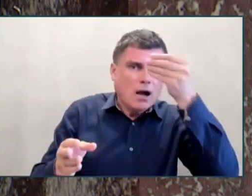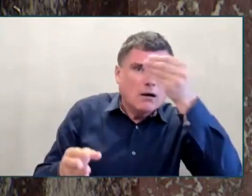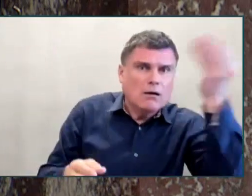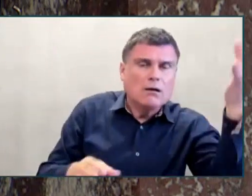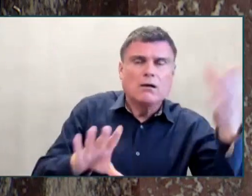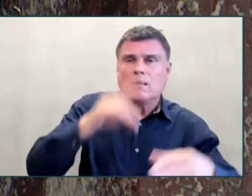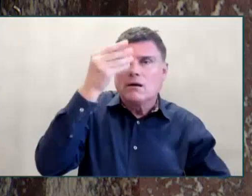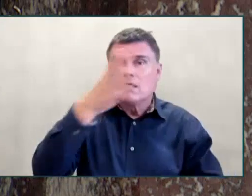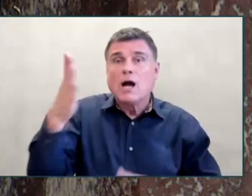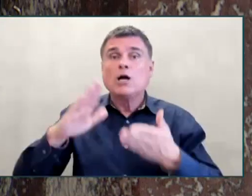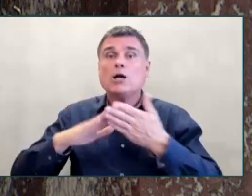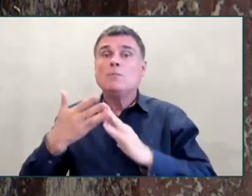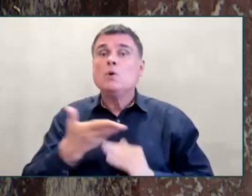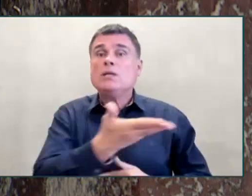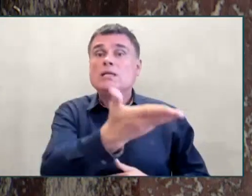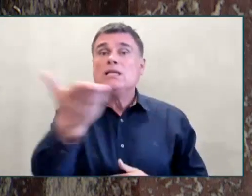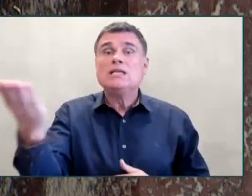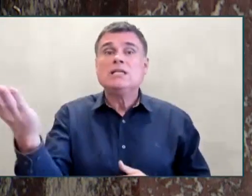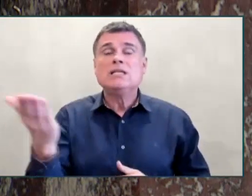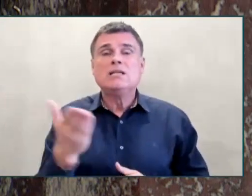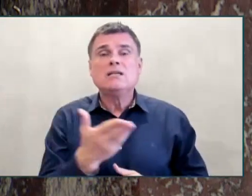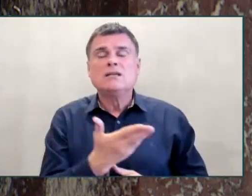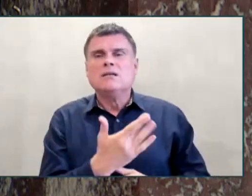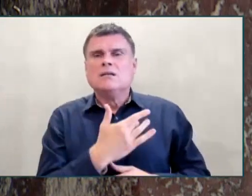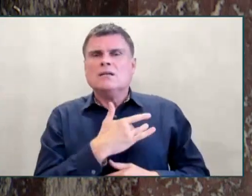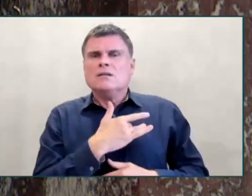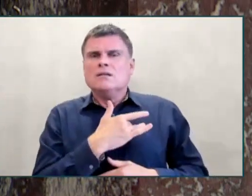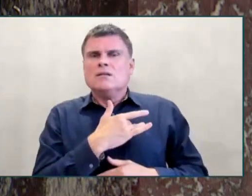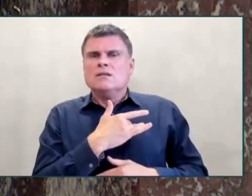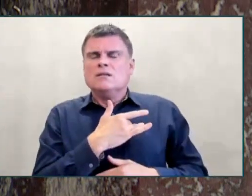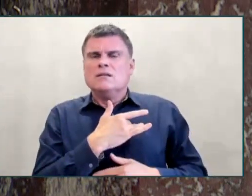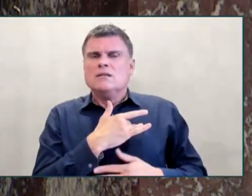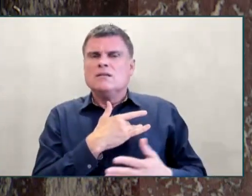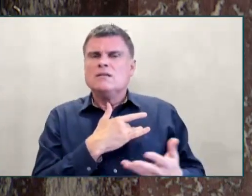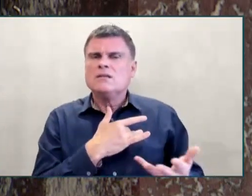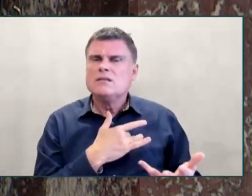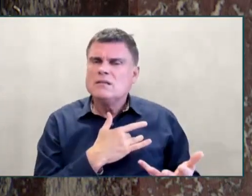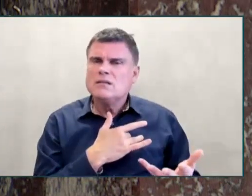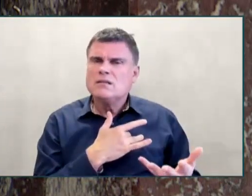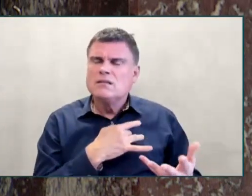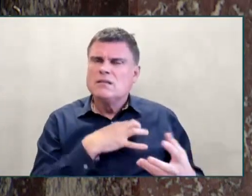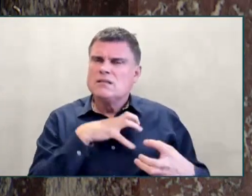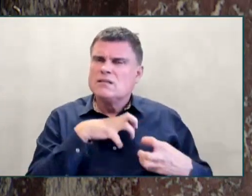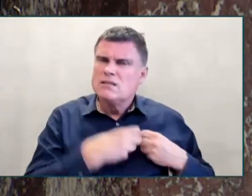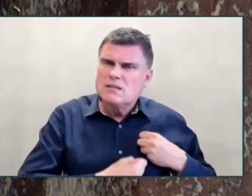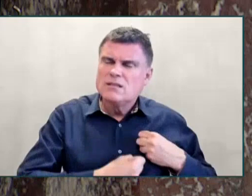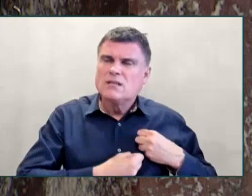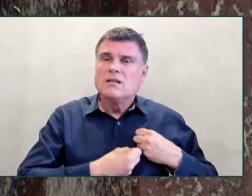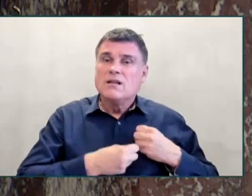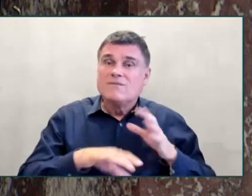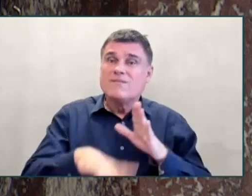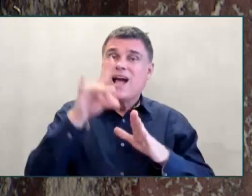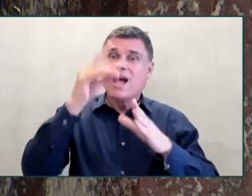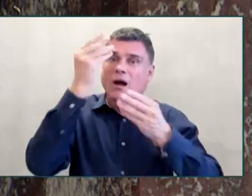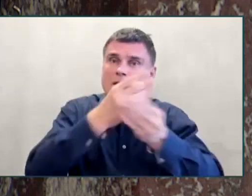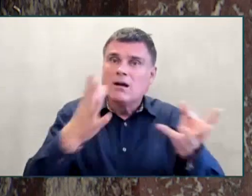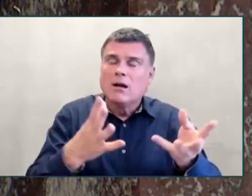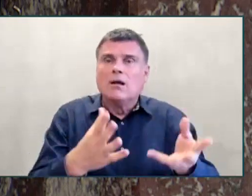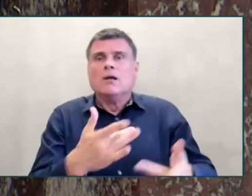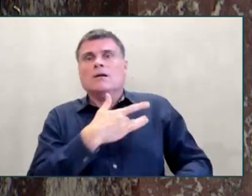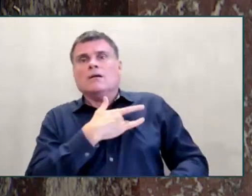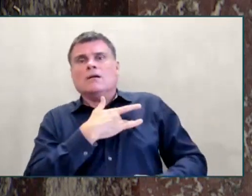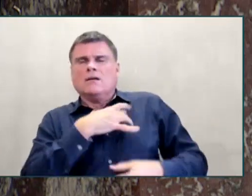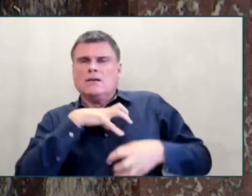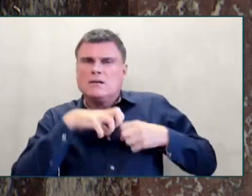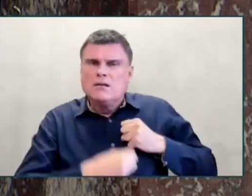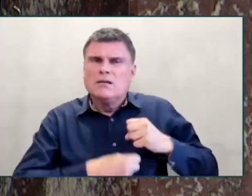effect of these announcements, but it indeed reopens the wounds of residential and